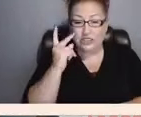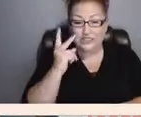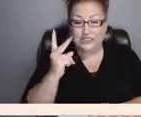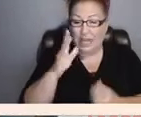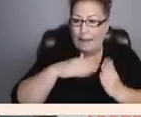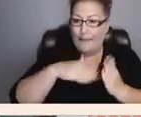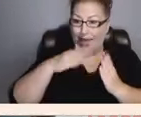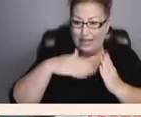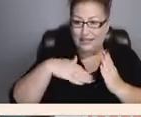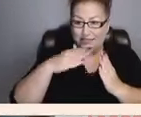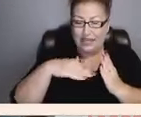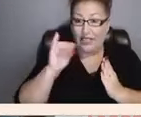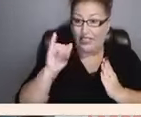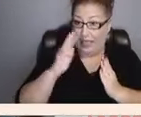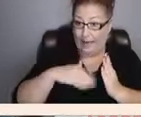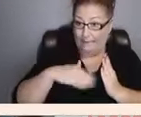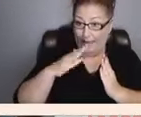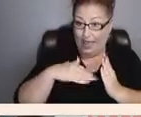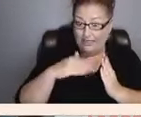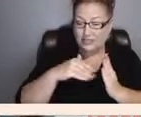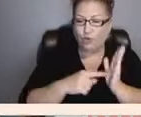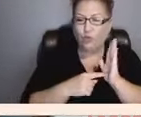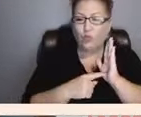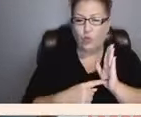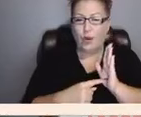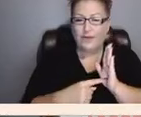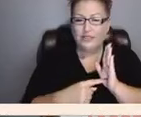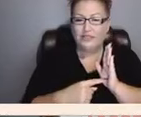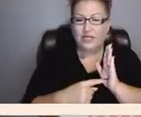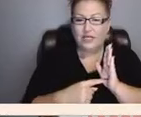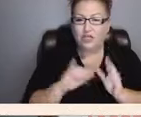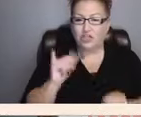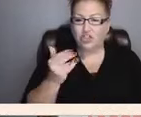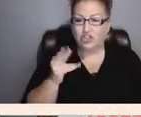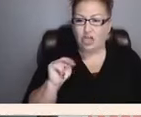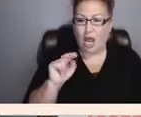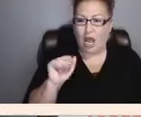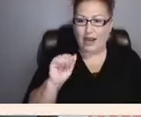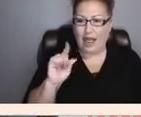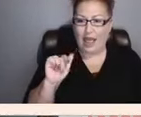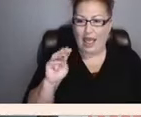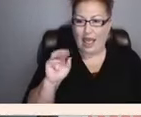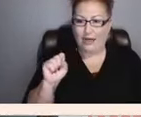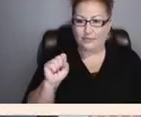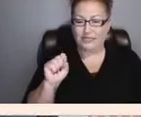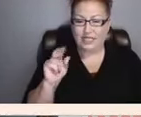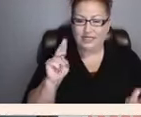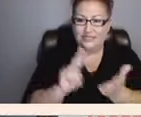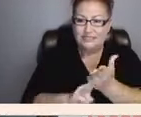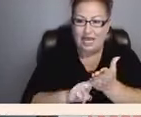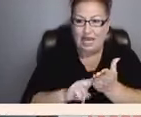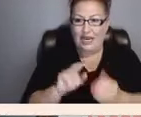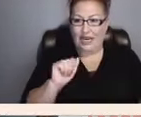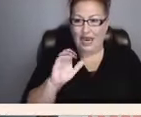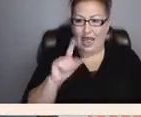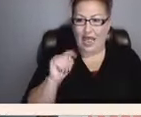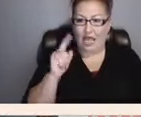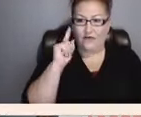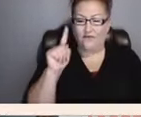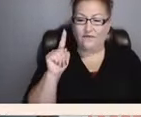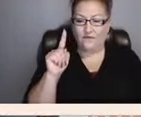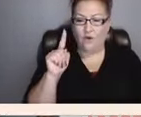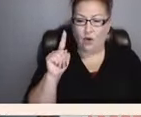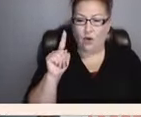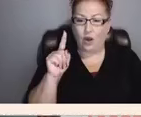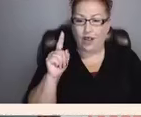This painting represents John Adams signing the act for relief of the sick and disabled